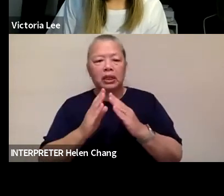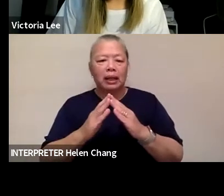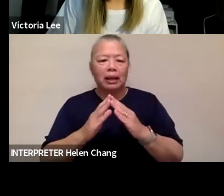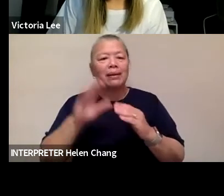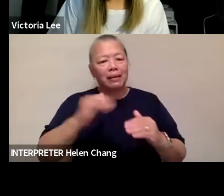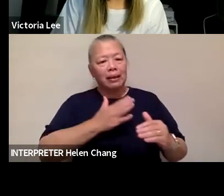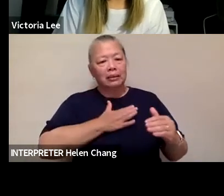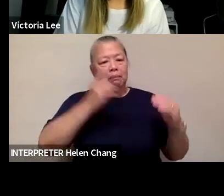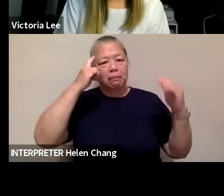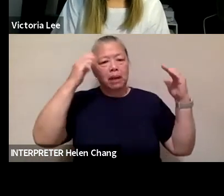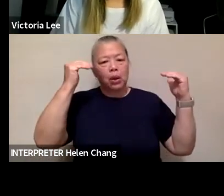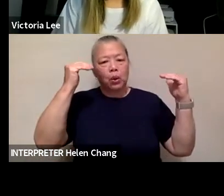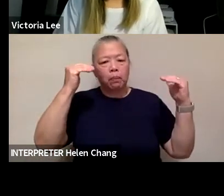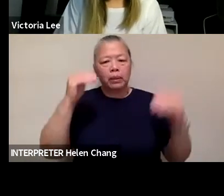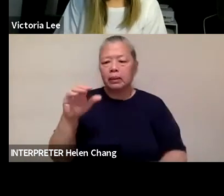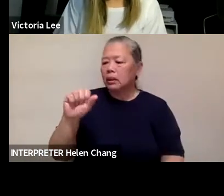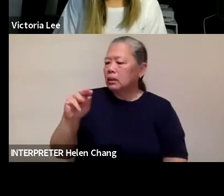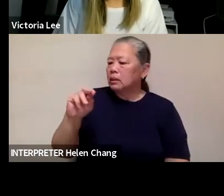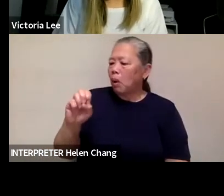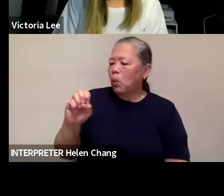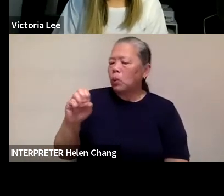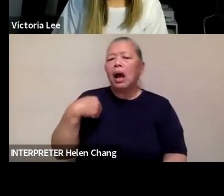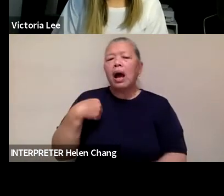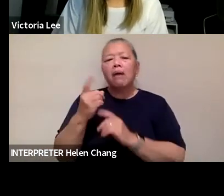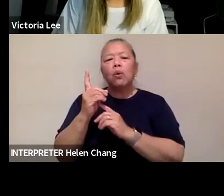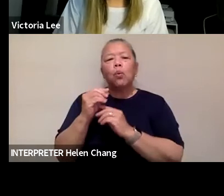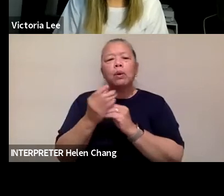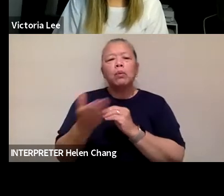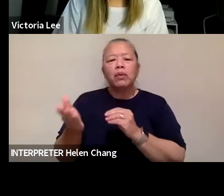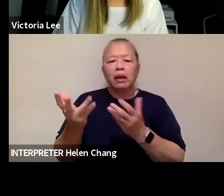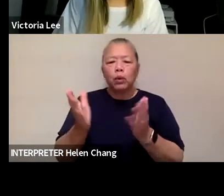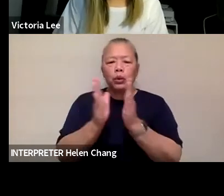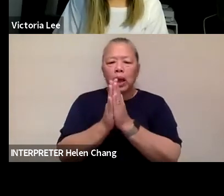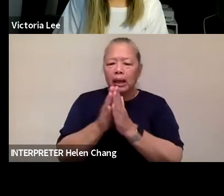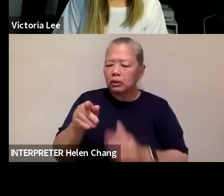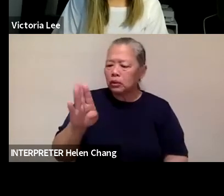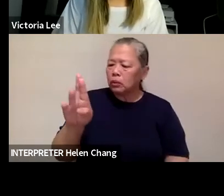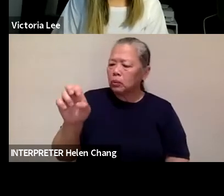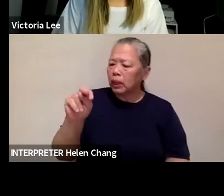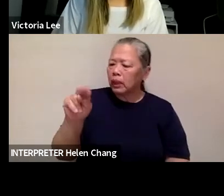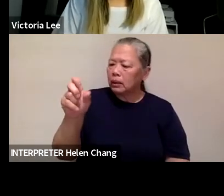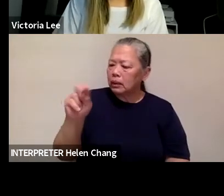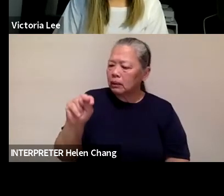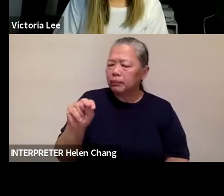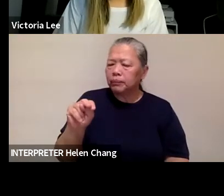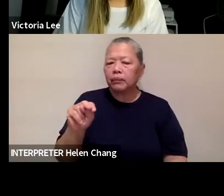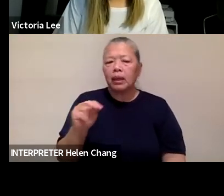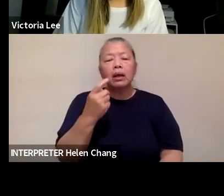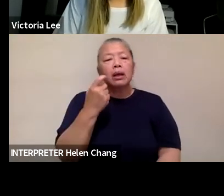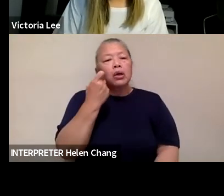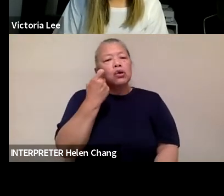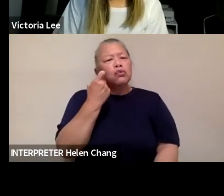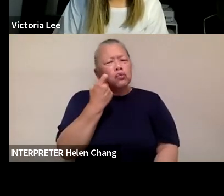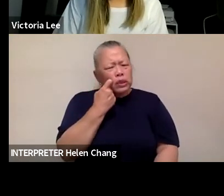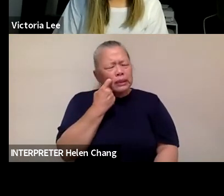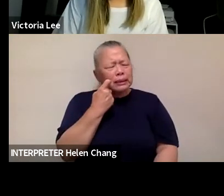You know, I did just have one more thing I wanted to ask you, Brandon, because one of the things that has struck me recently is that